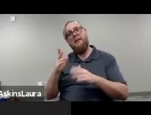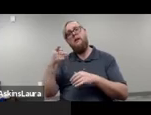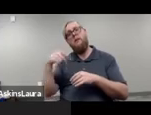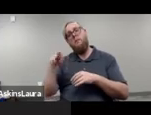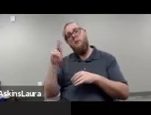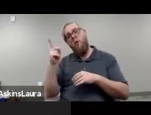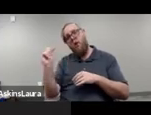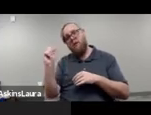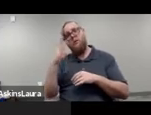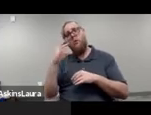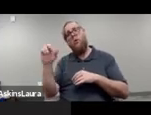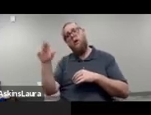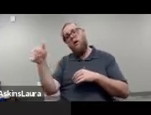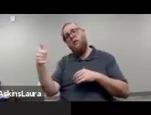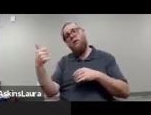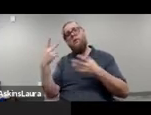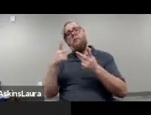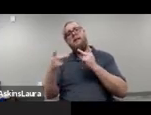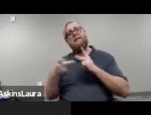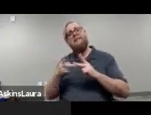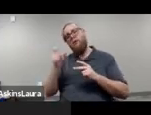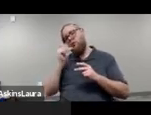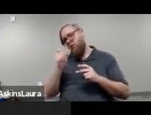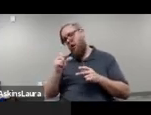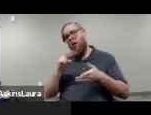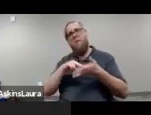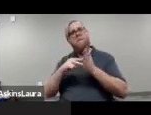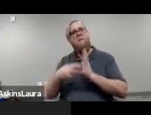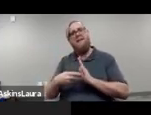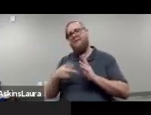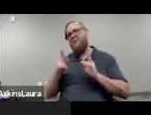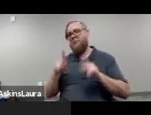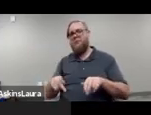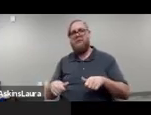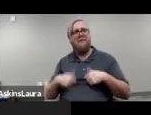parks, or in other places that are not intended for human habitation.